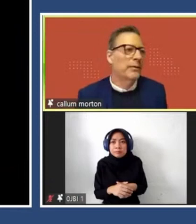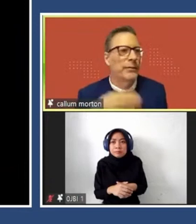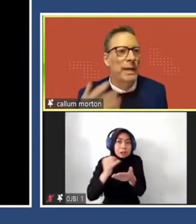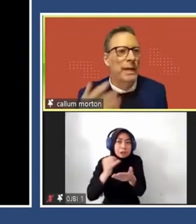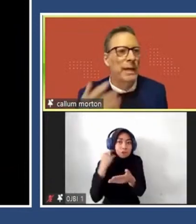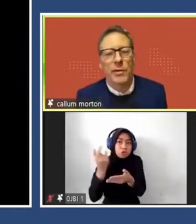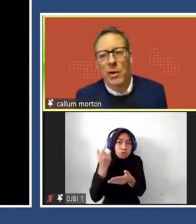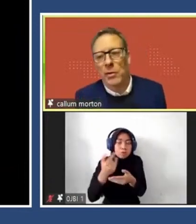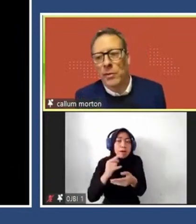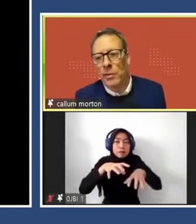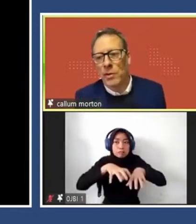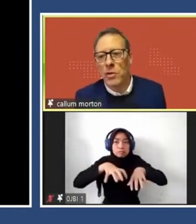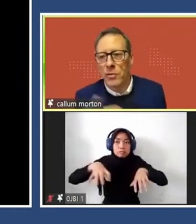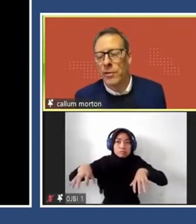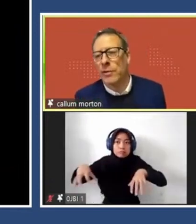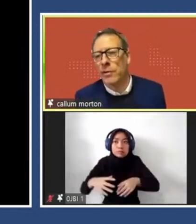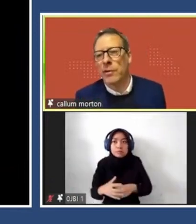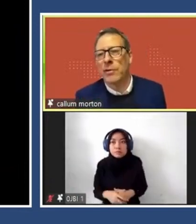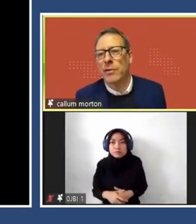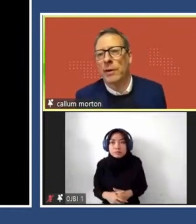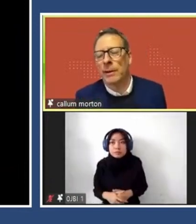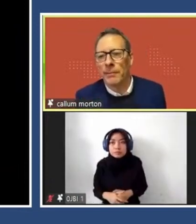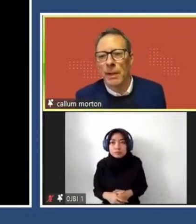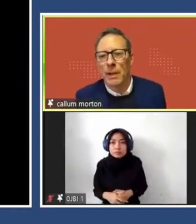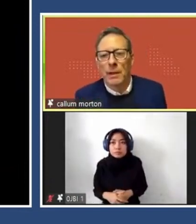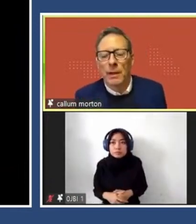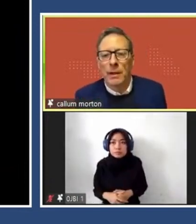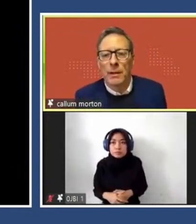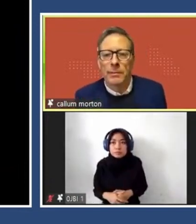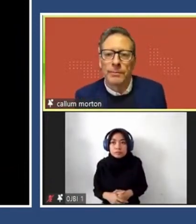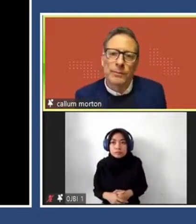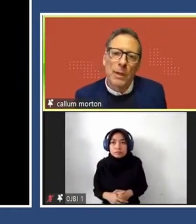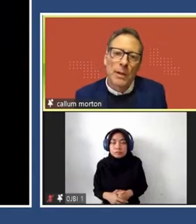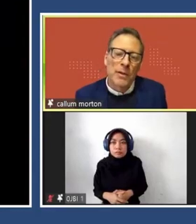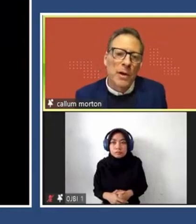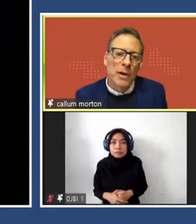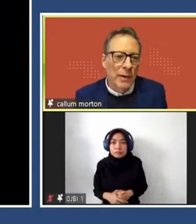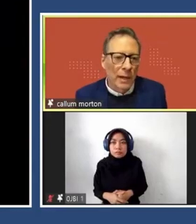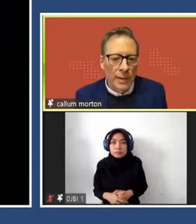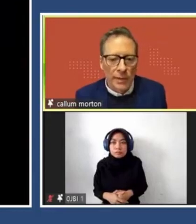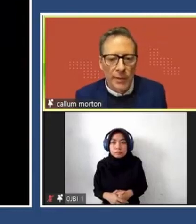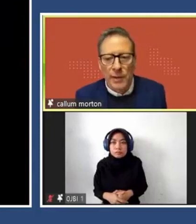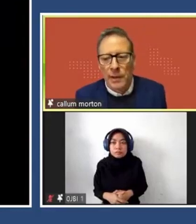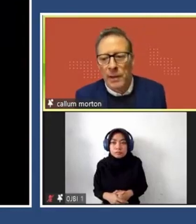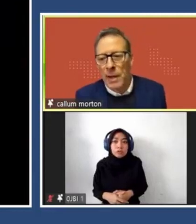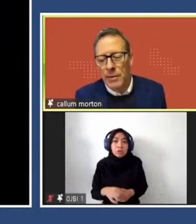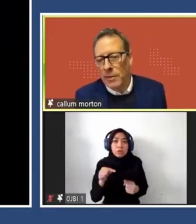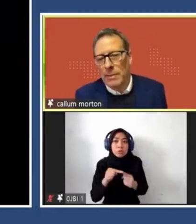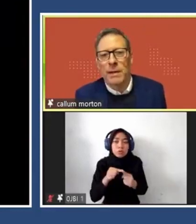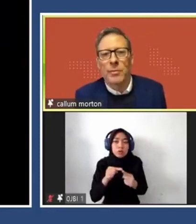with its kind of endless milestones, insurances, design developments,